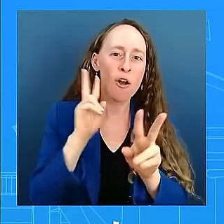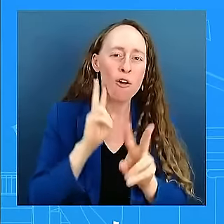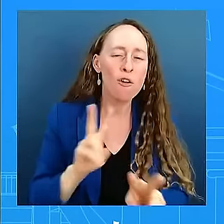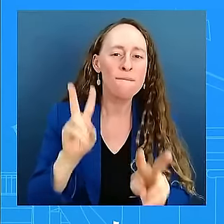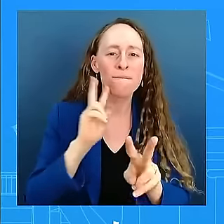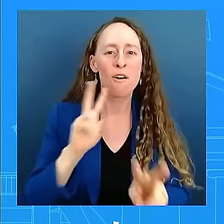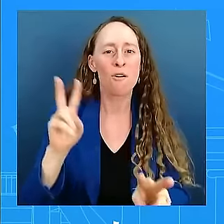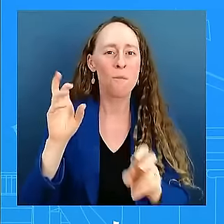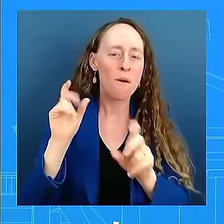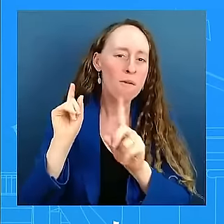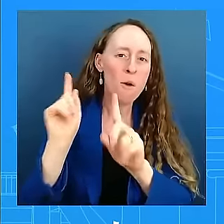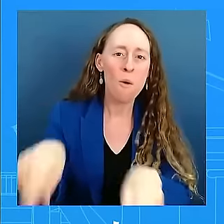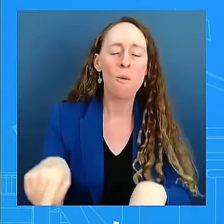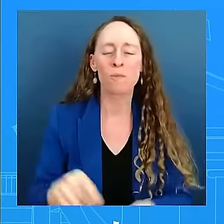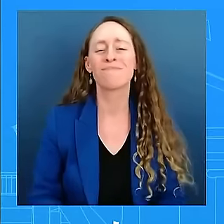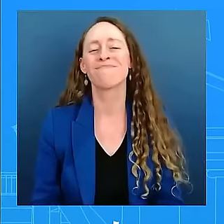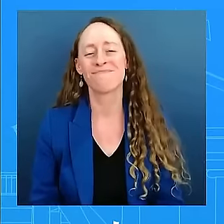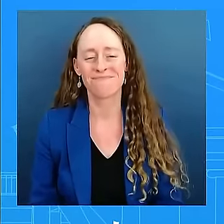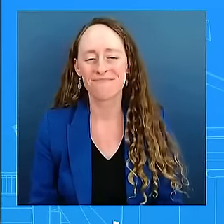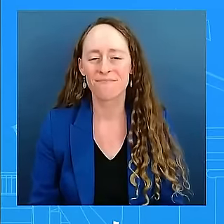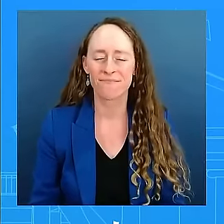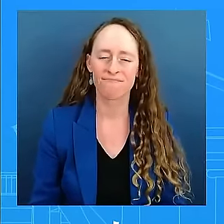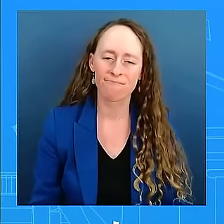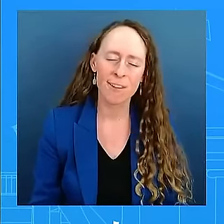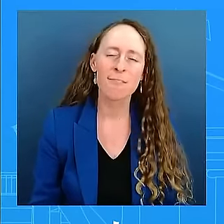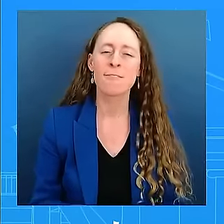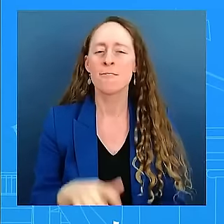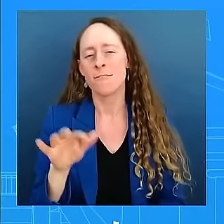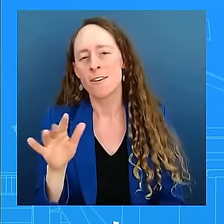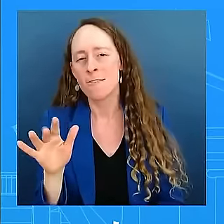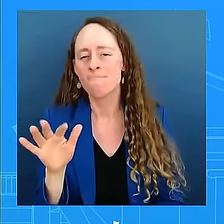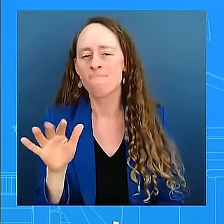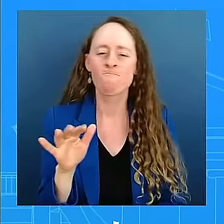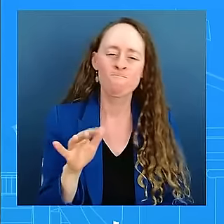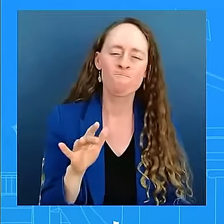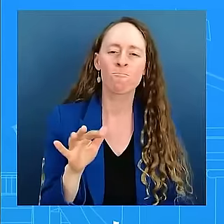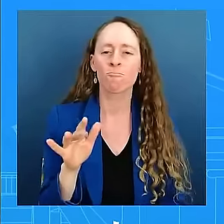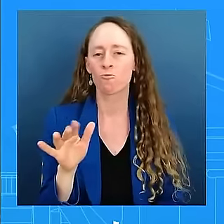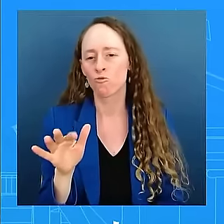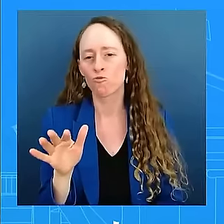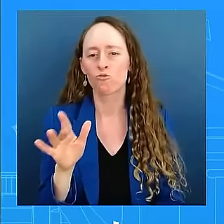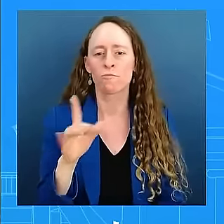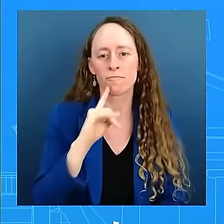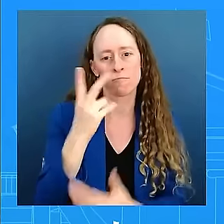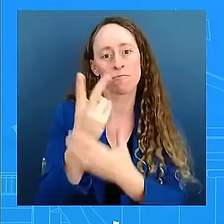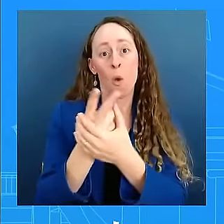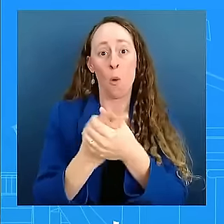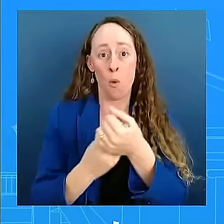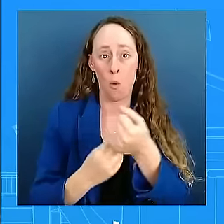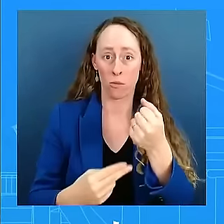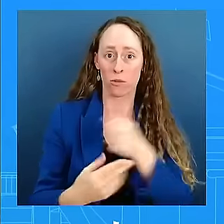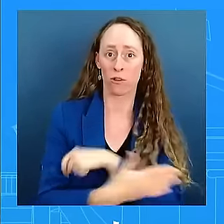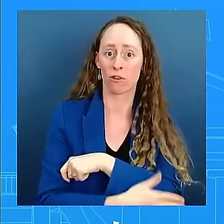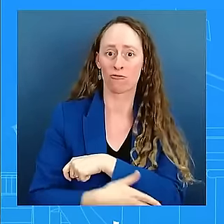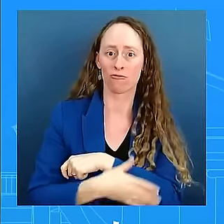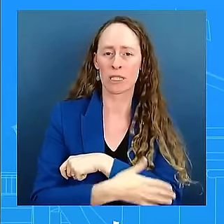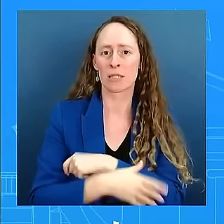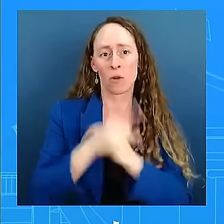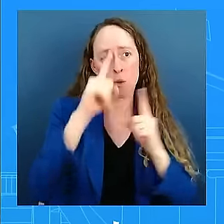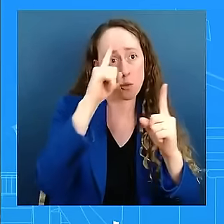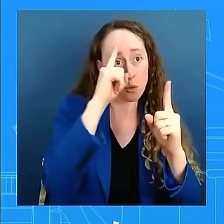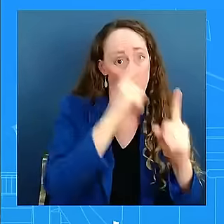know, we, as it relates to, I mean, each of them is very different than the other.